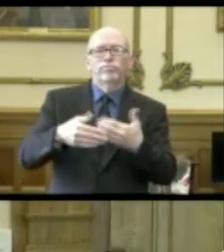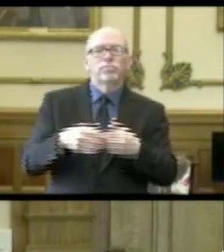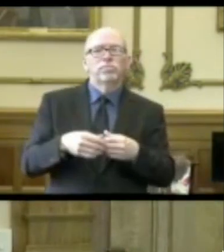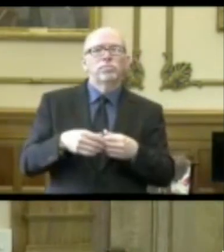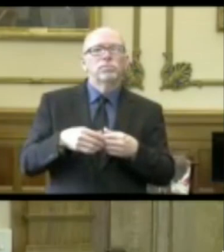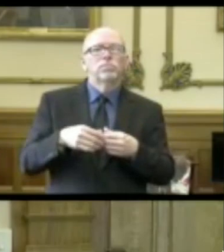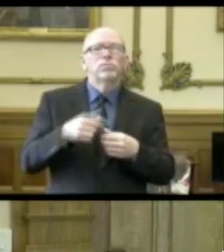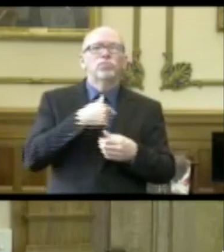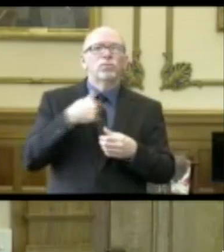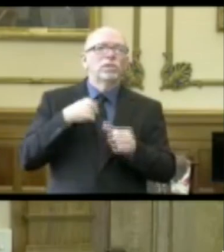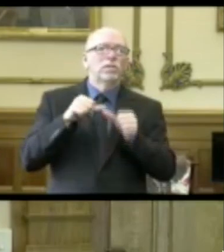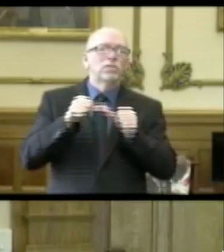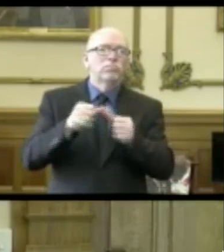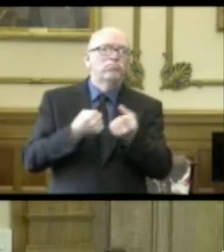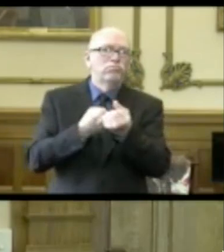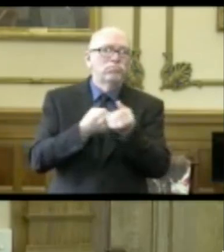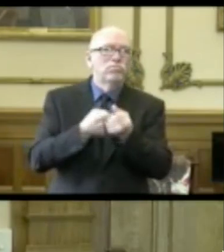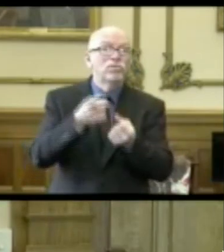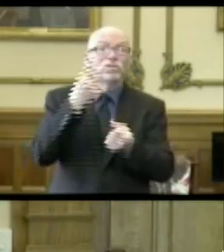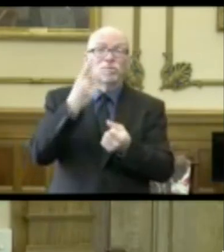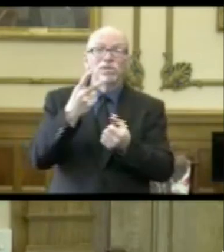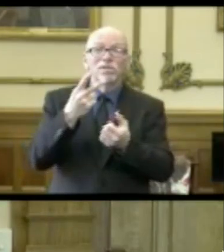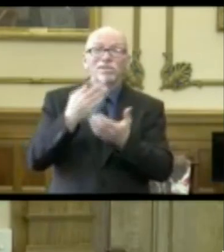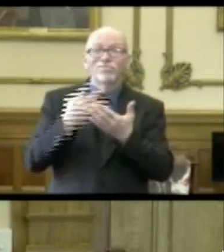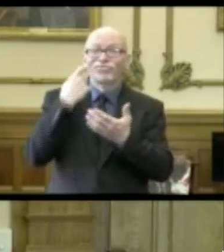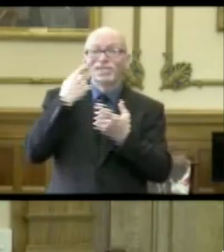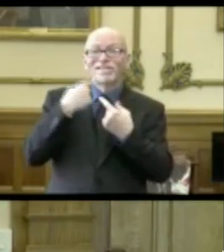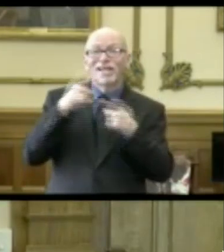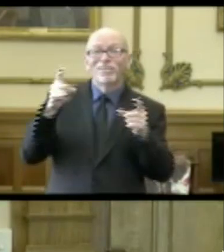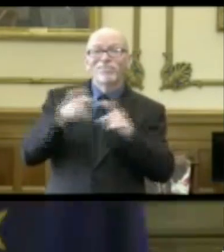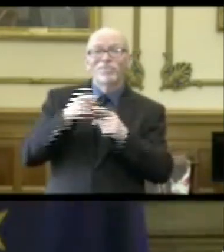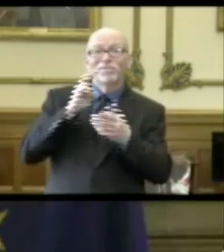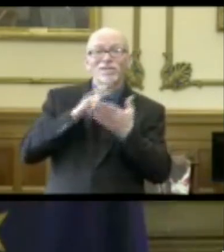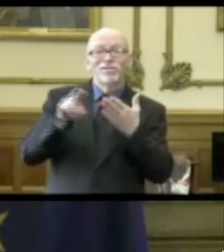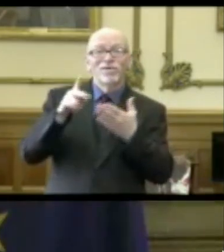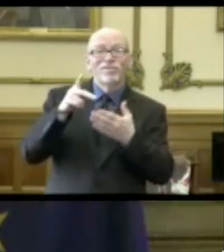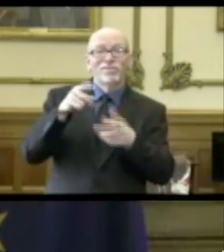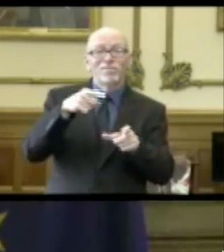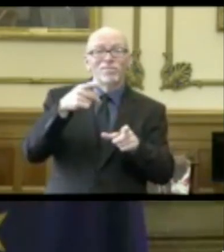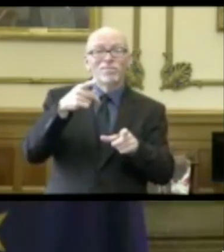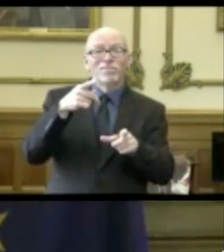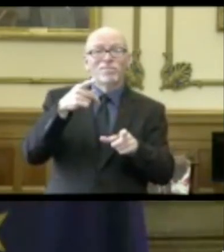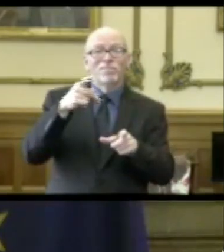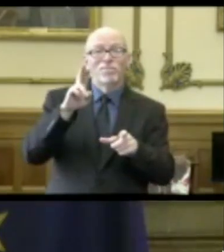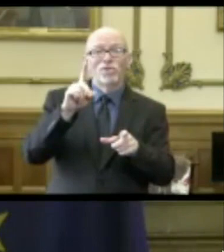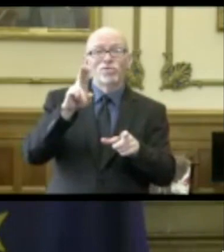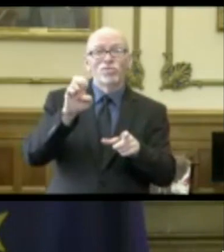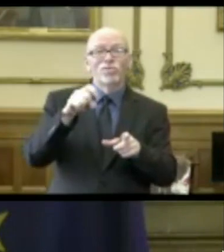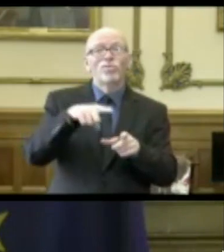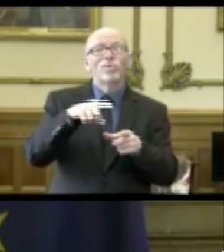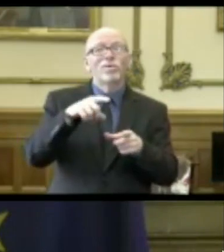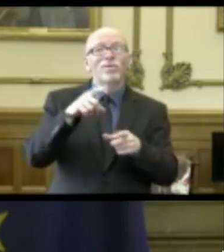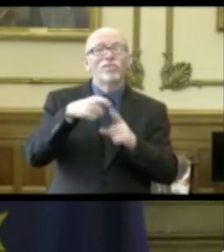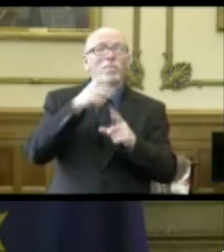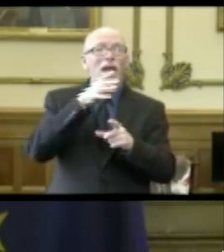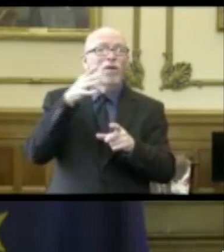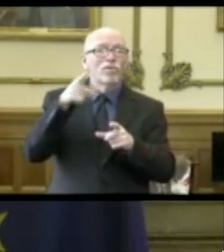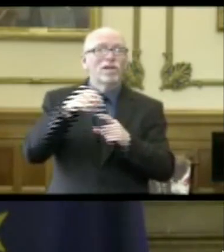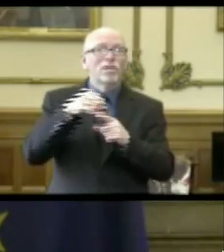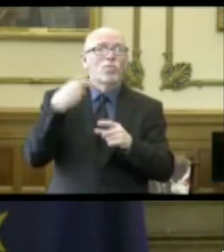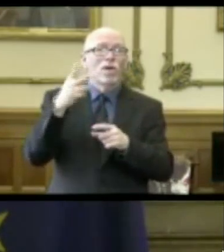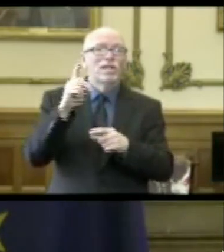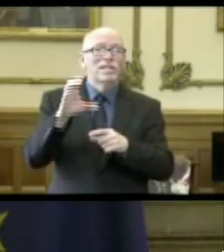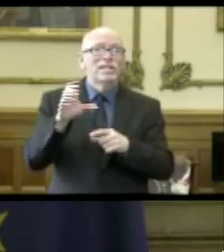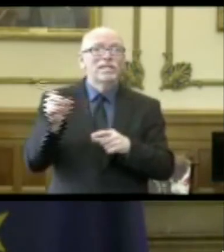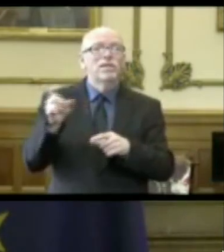We're constantly advocating. You saw some recent announcements from Secretary Perdue of Ag in Washington, D